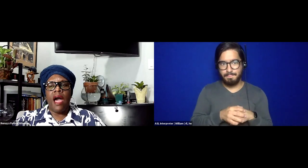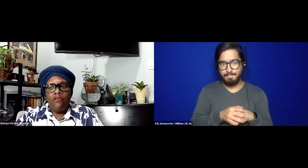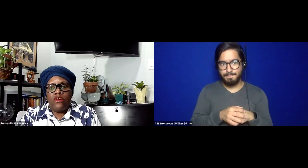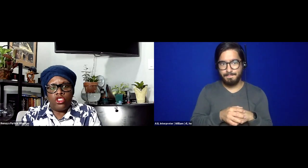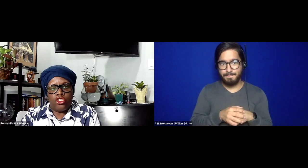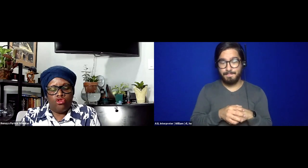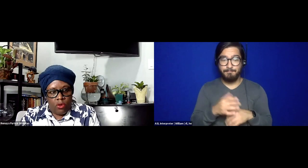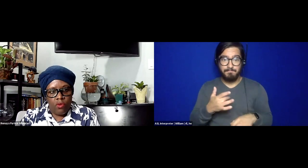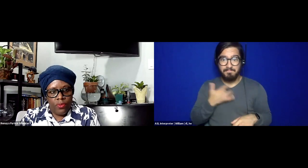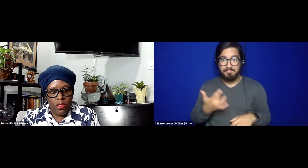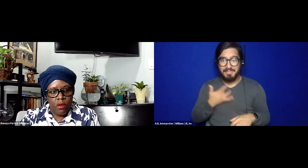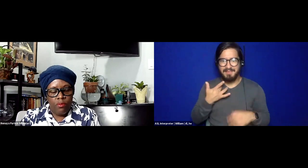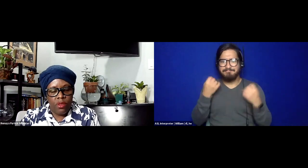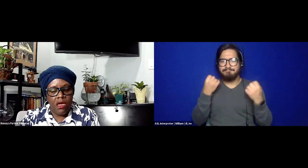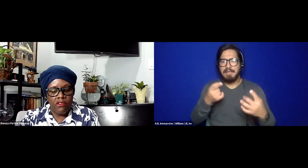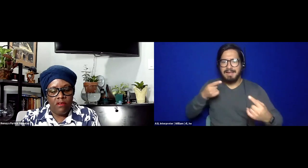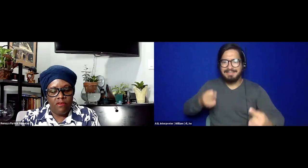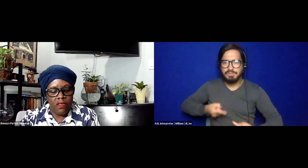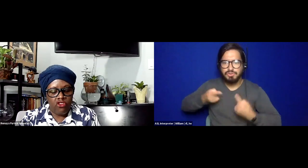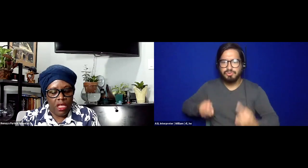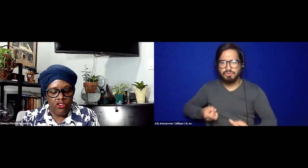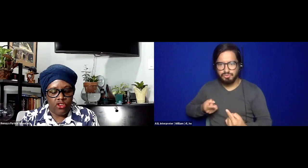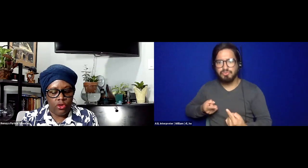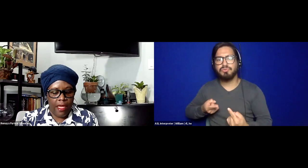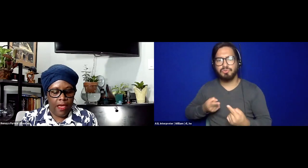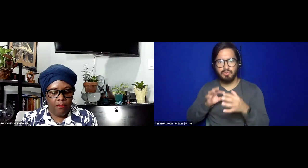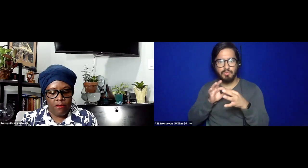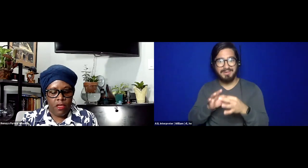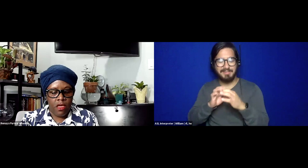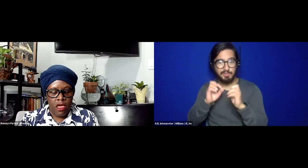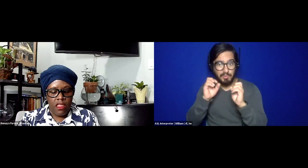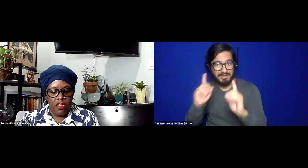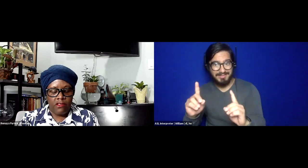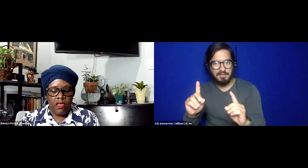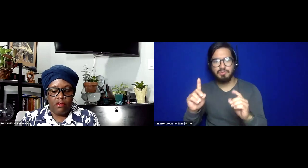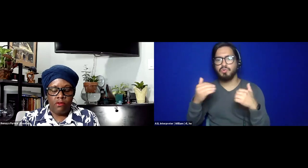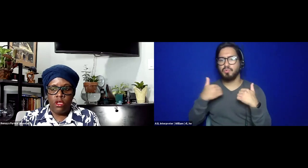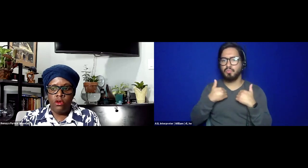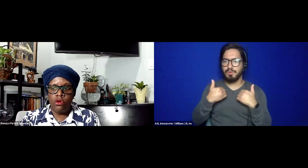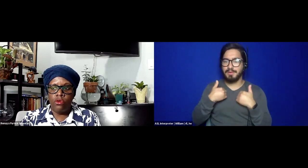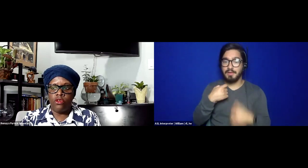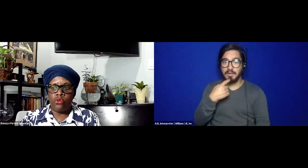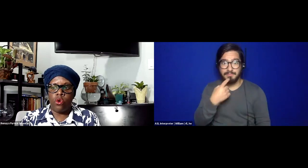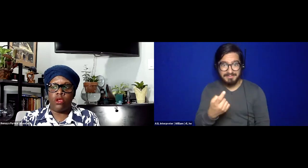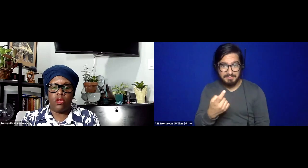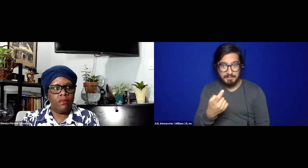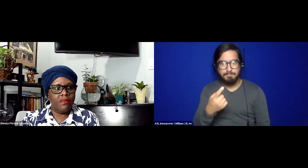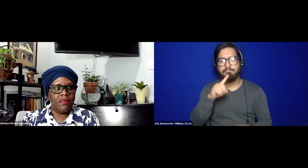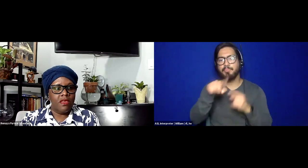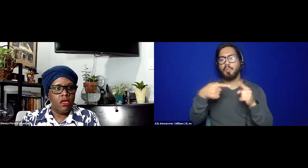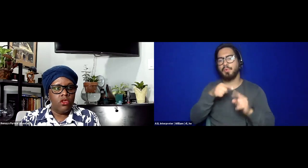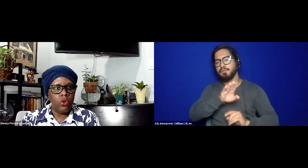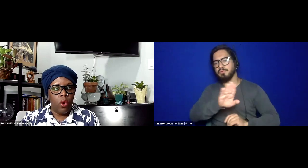a lot of us struggle because of the education we have that says, when you do this work,